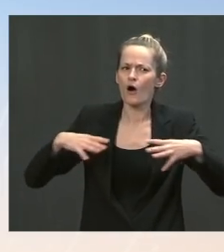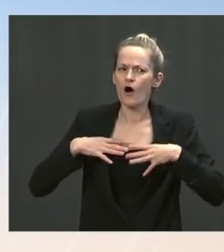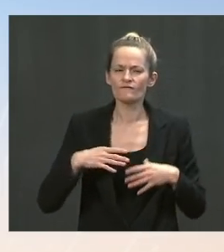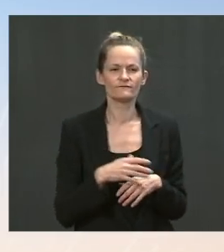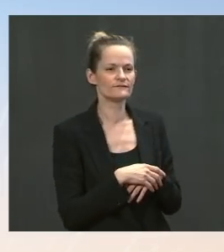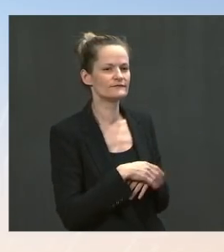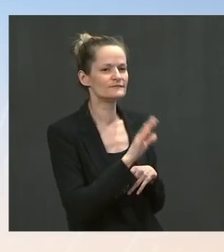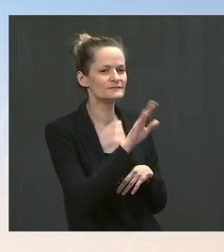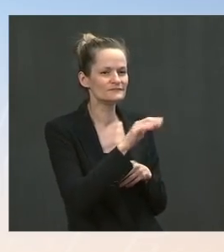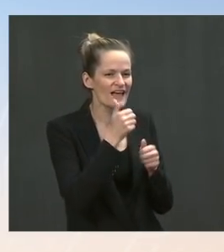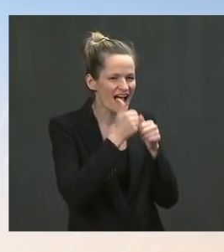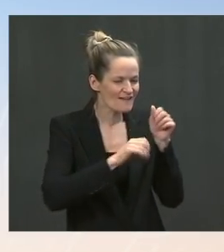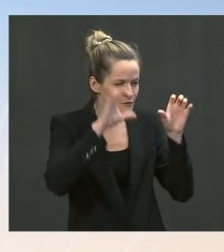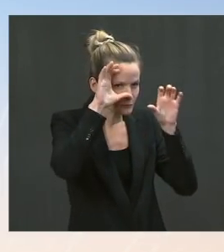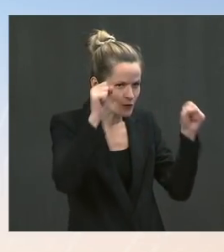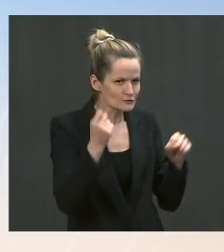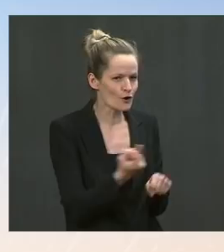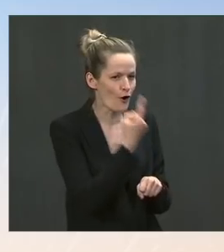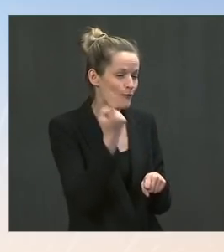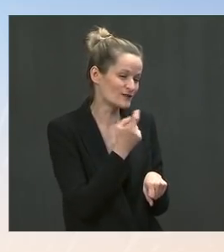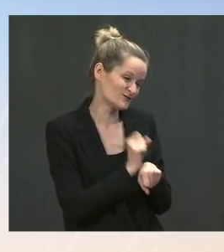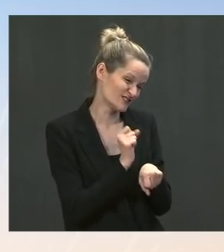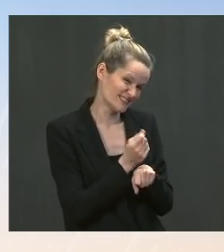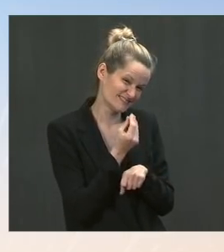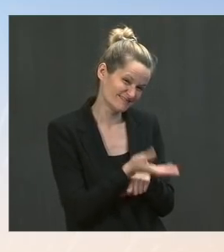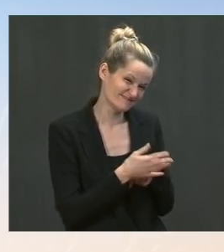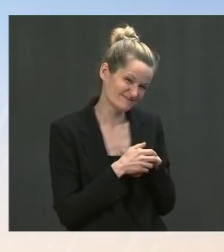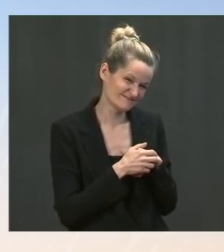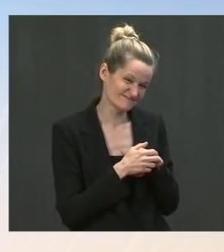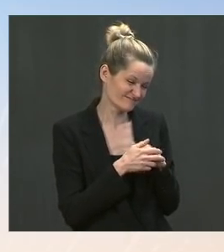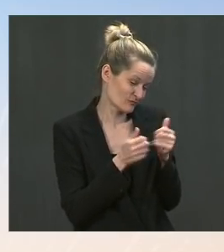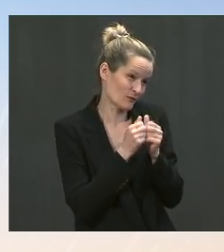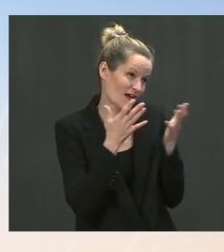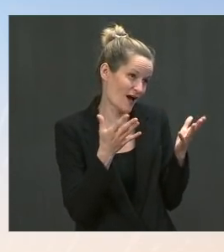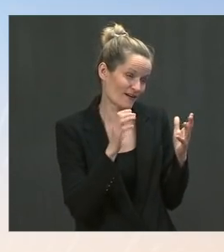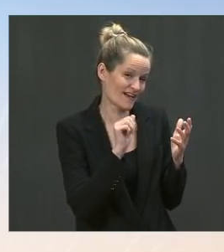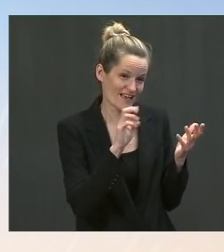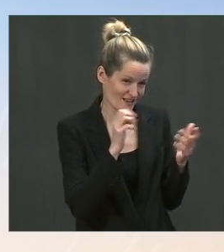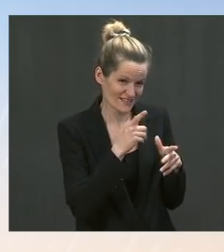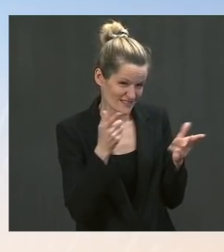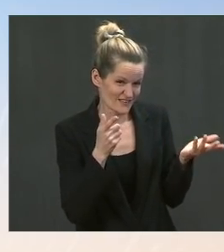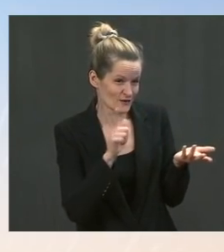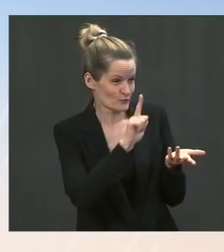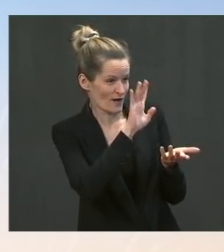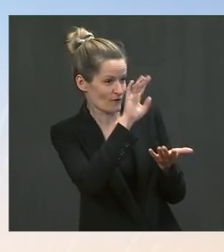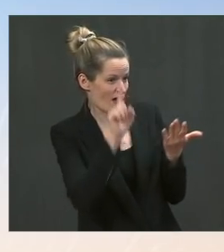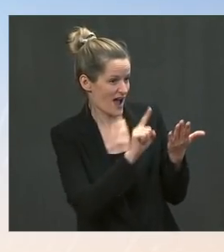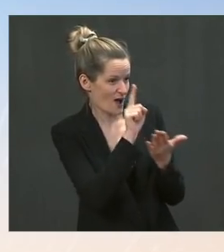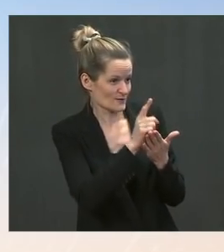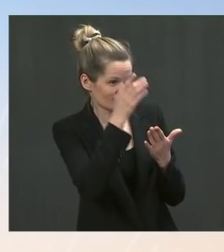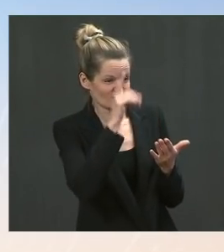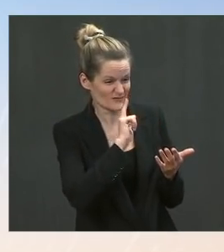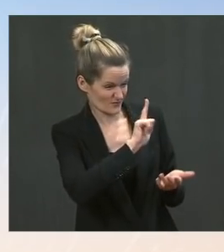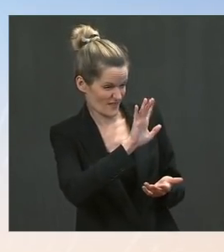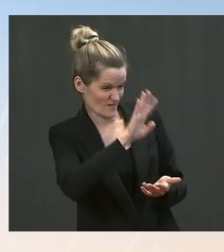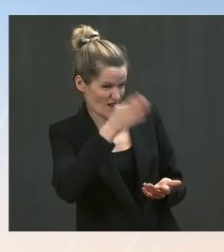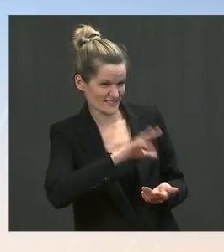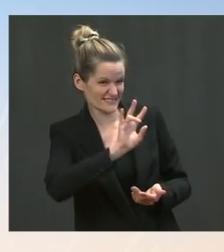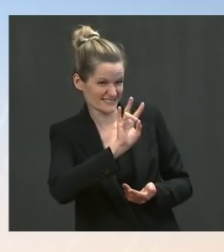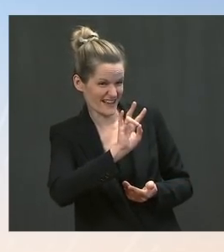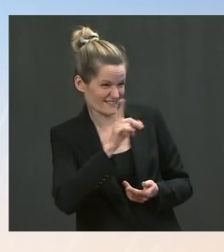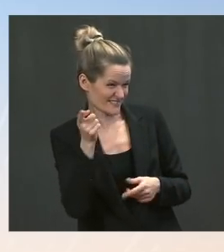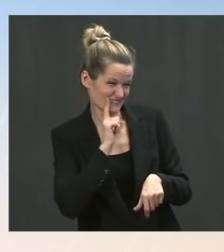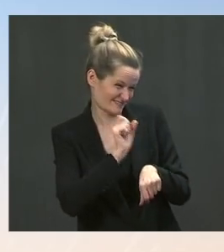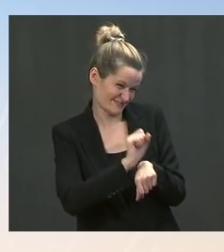are, right? That's always how it works. But I was referring to the fact that we know the Senate is going to be here early next week. That